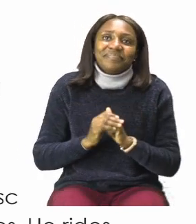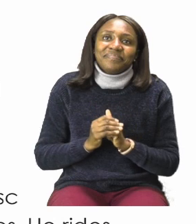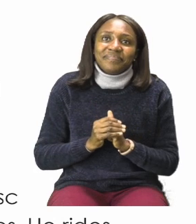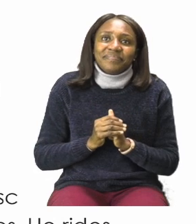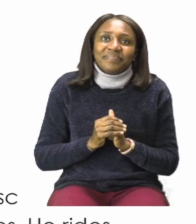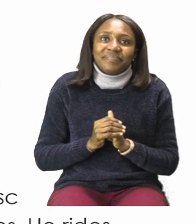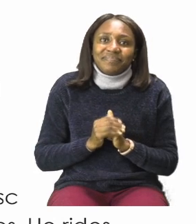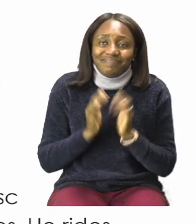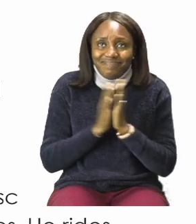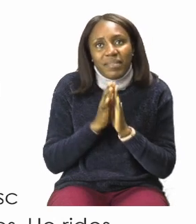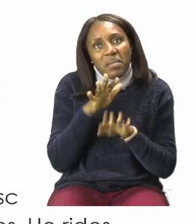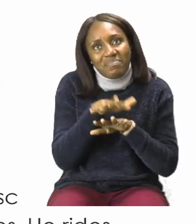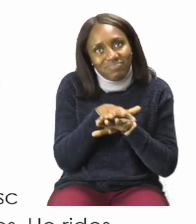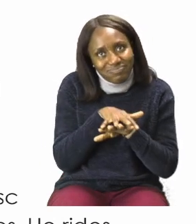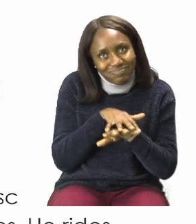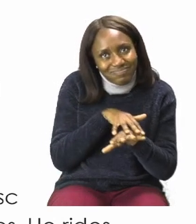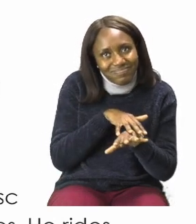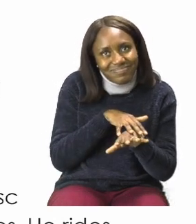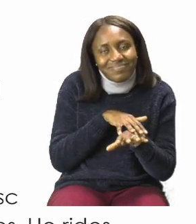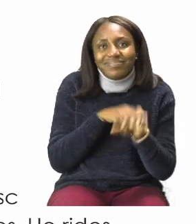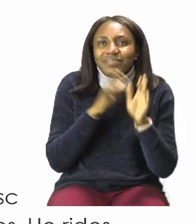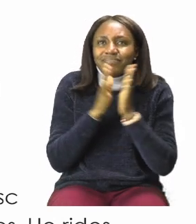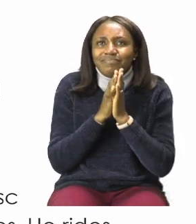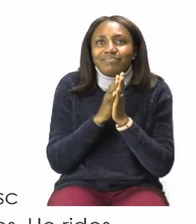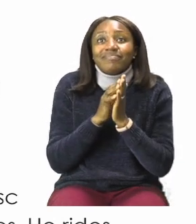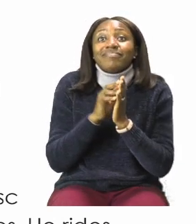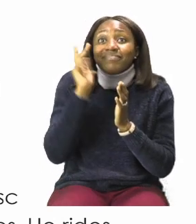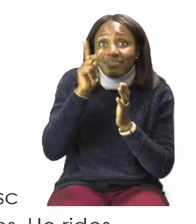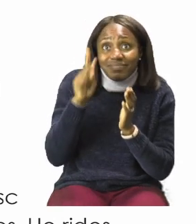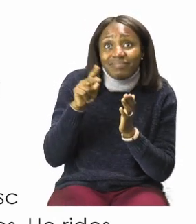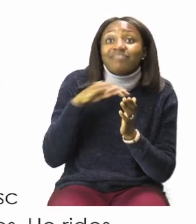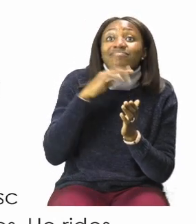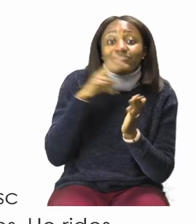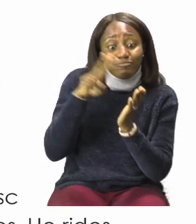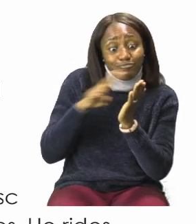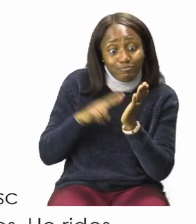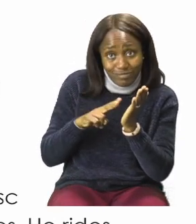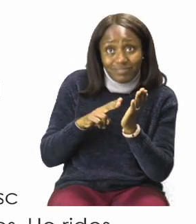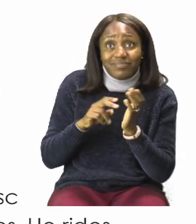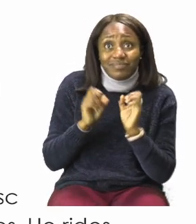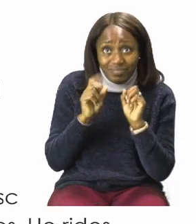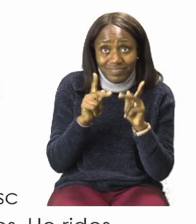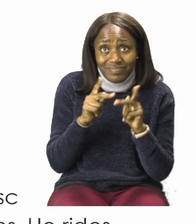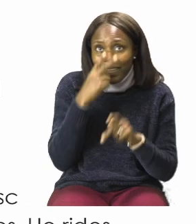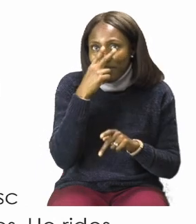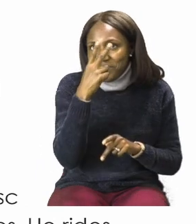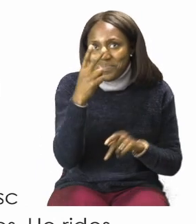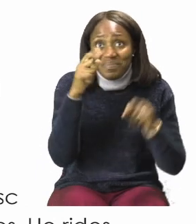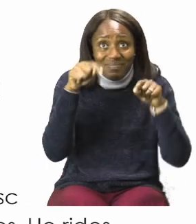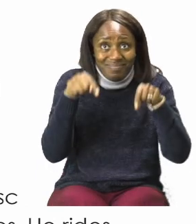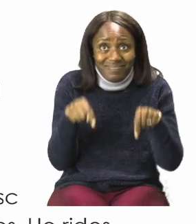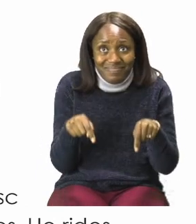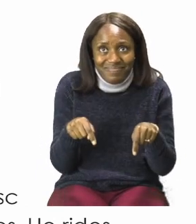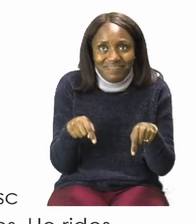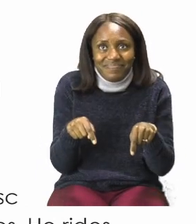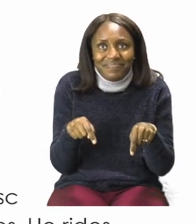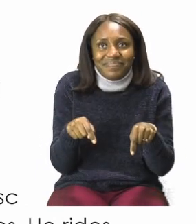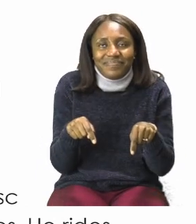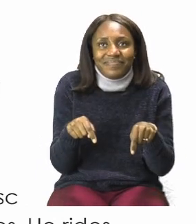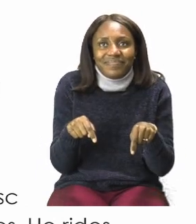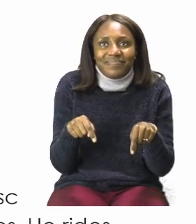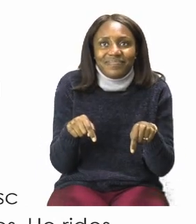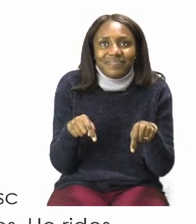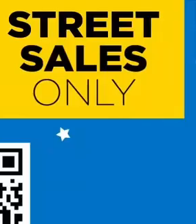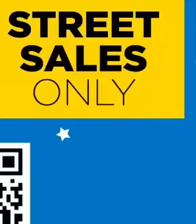Take your time and don't forget to read it a third time. I will see you when you're done after the advert